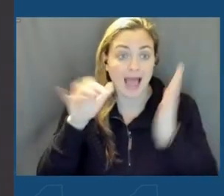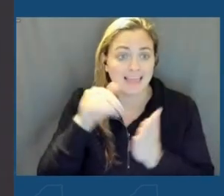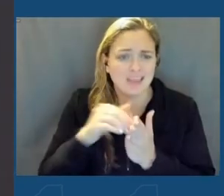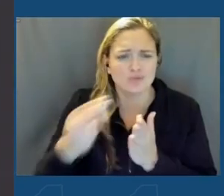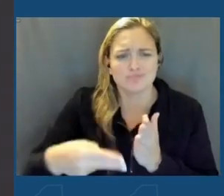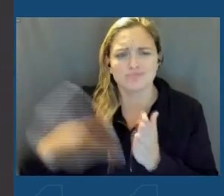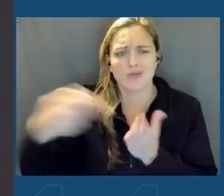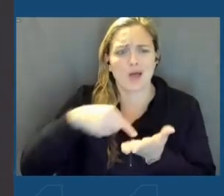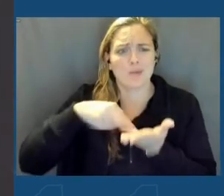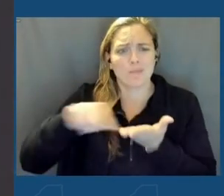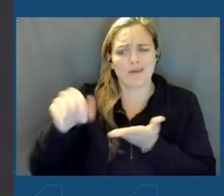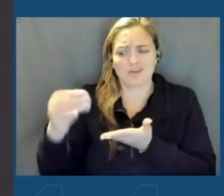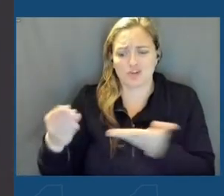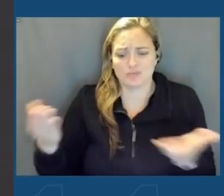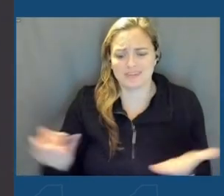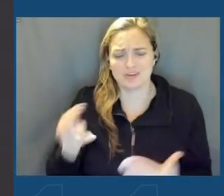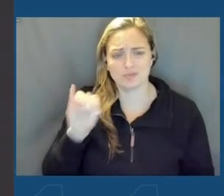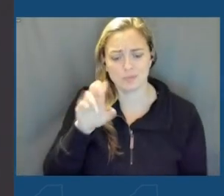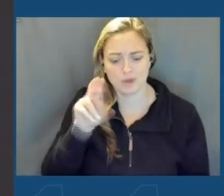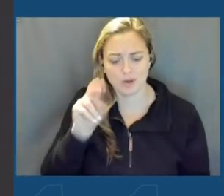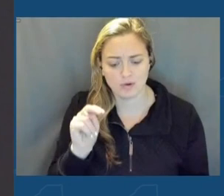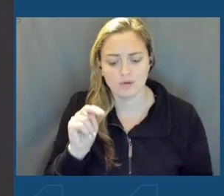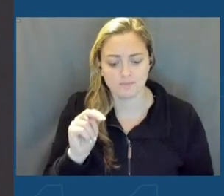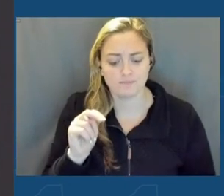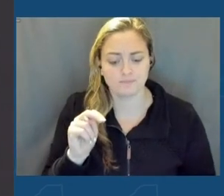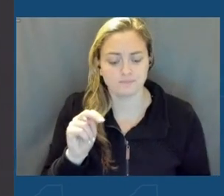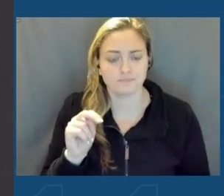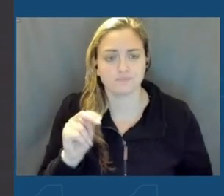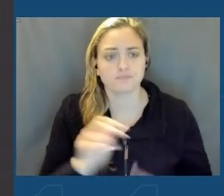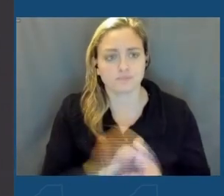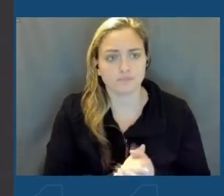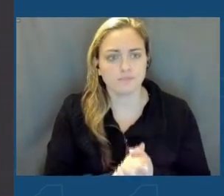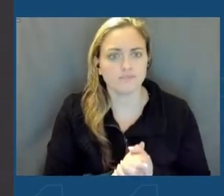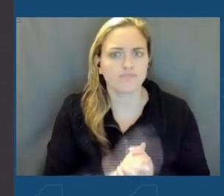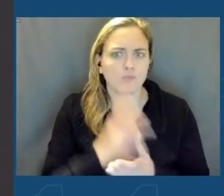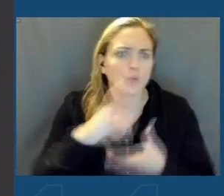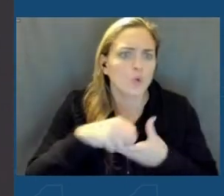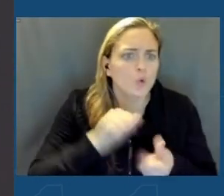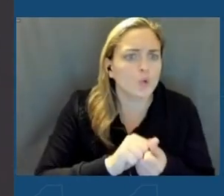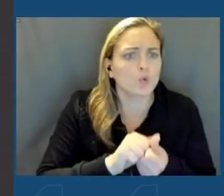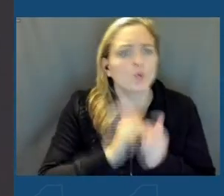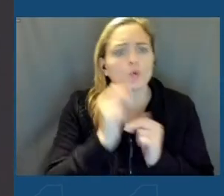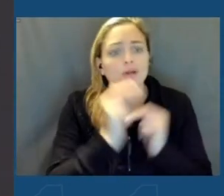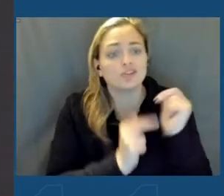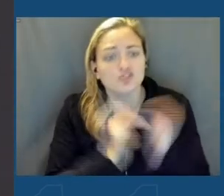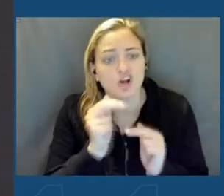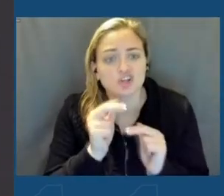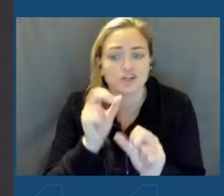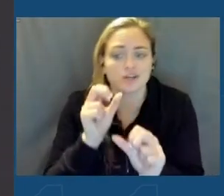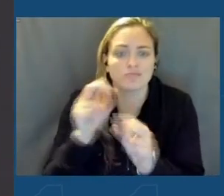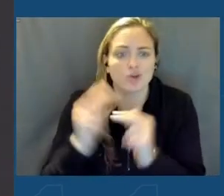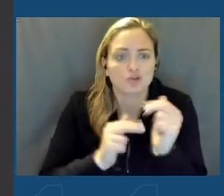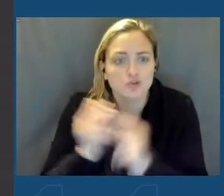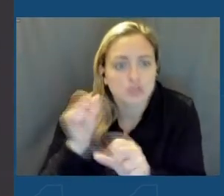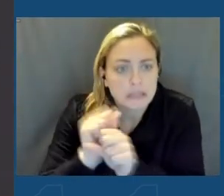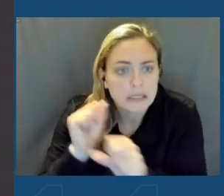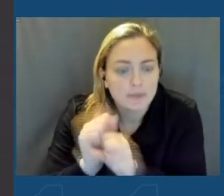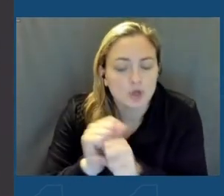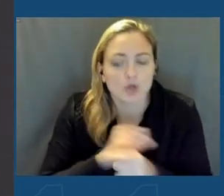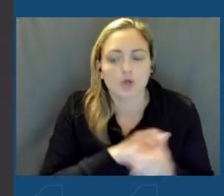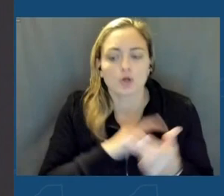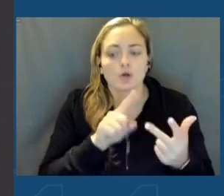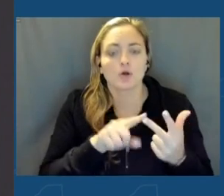jobs at Micron. The community jobs will include construction, construction labor, suppliers,